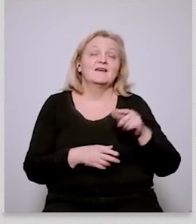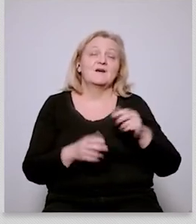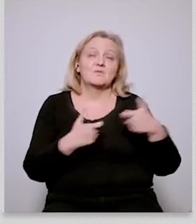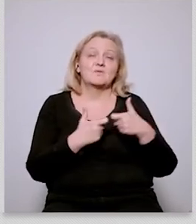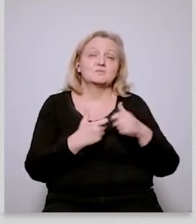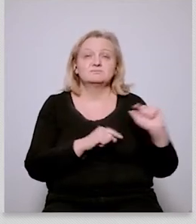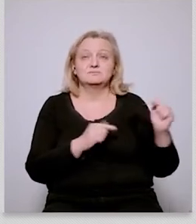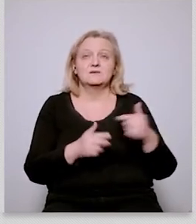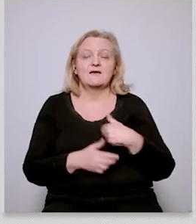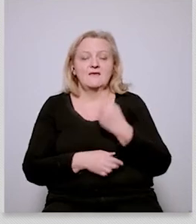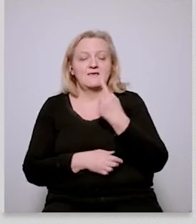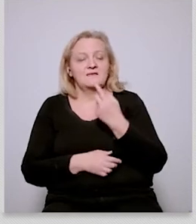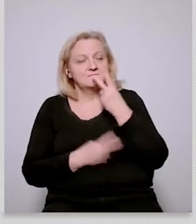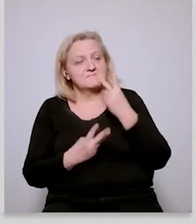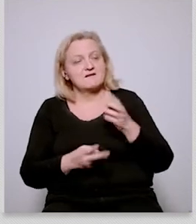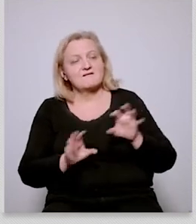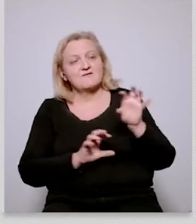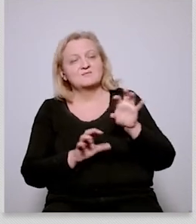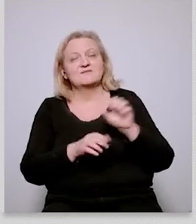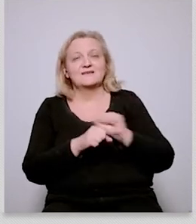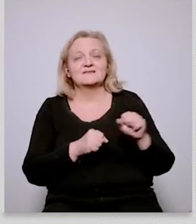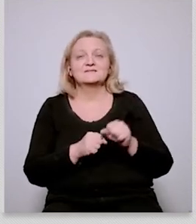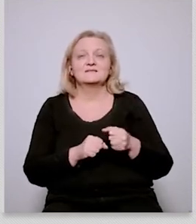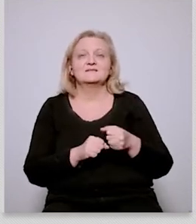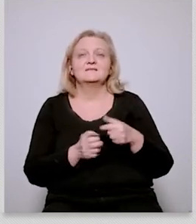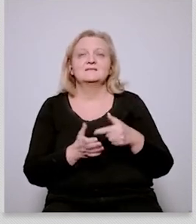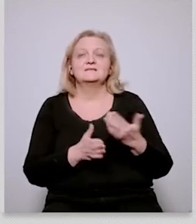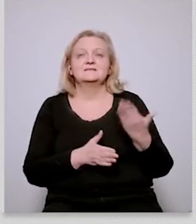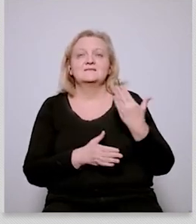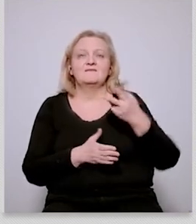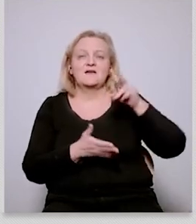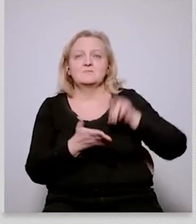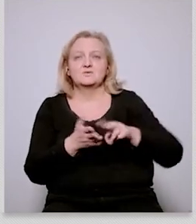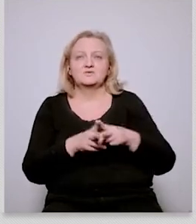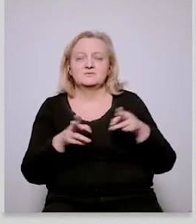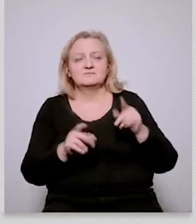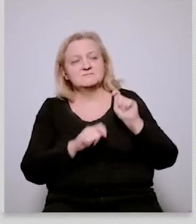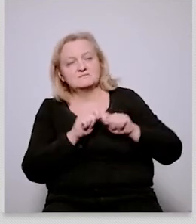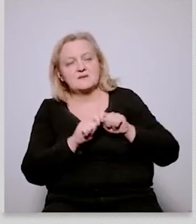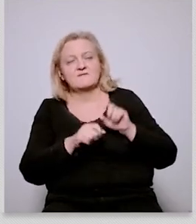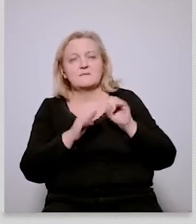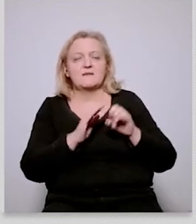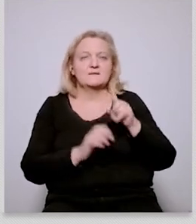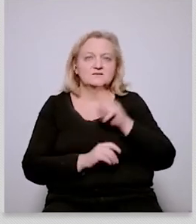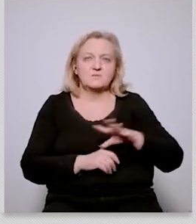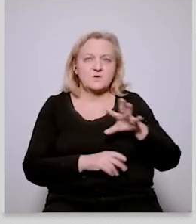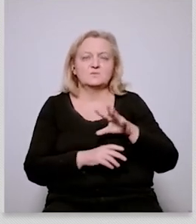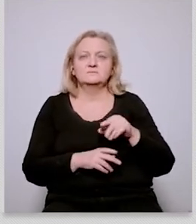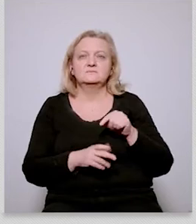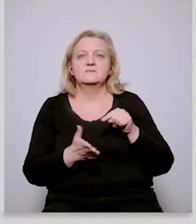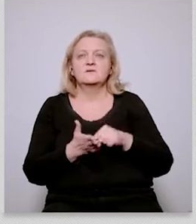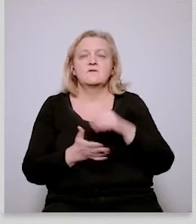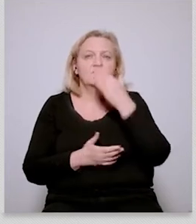two months in our monitoring of the social media um is that more and more there the